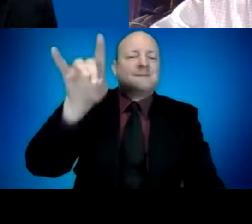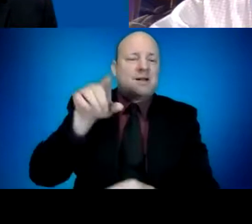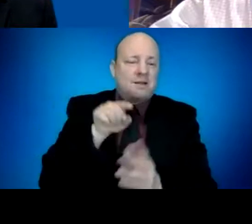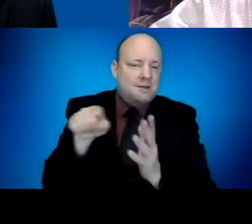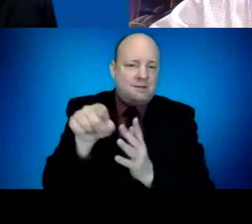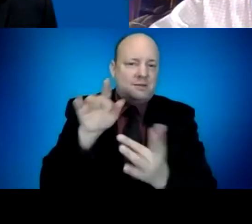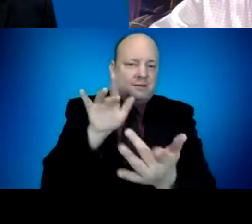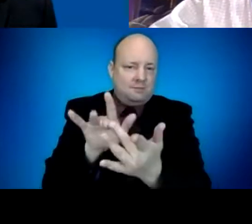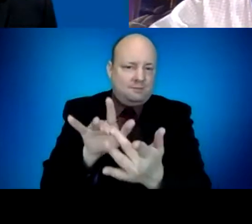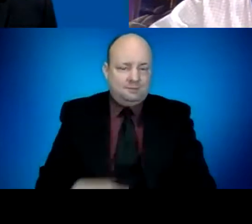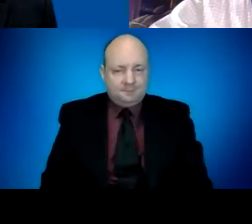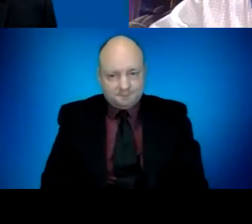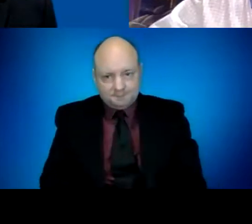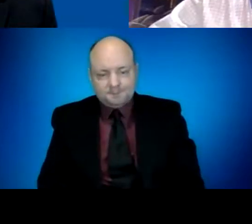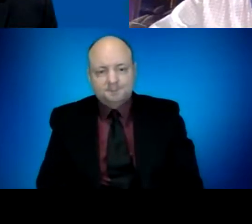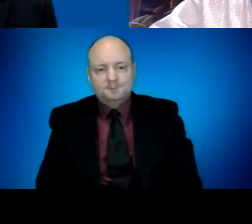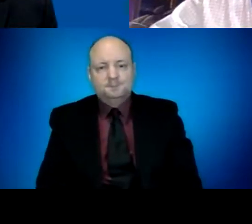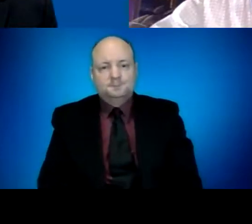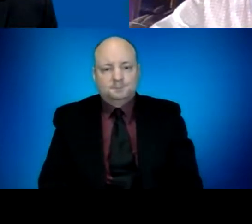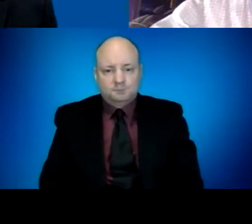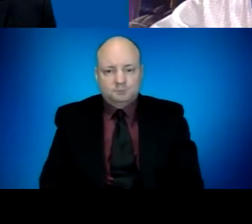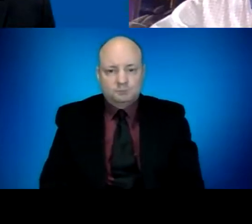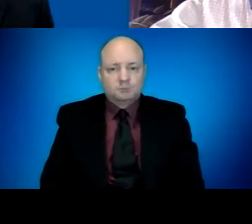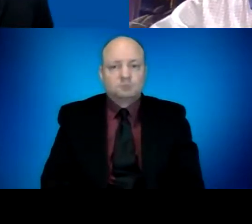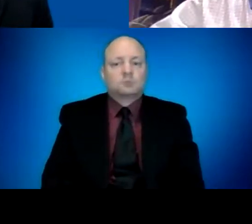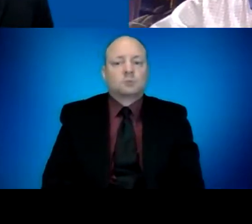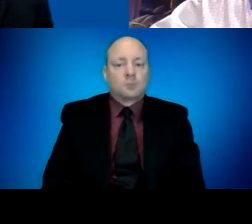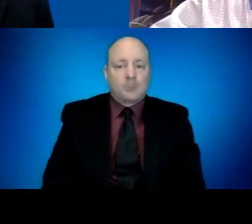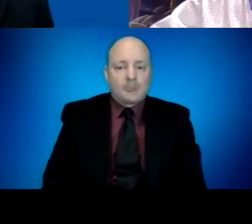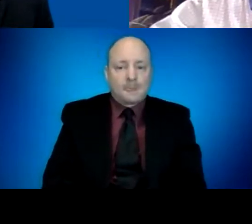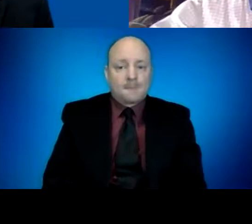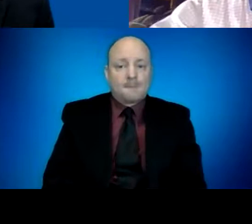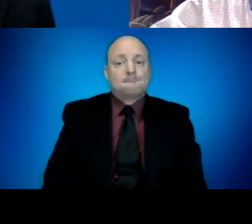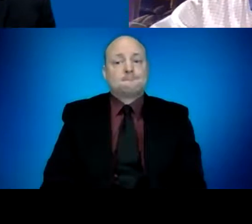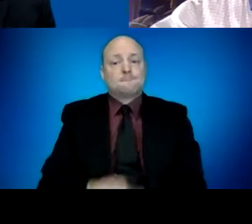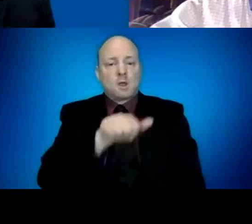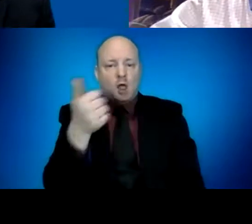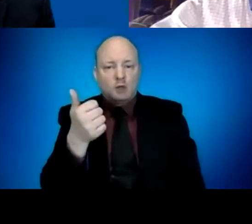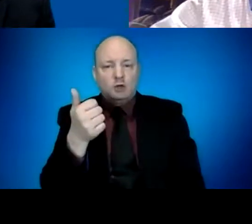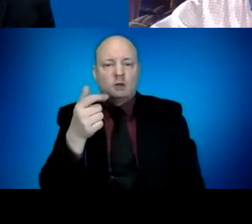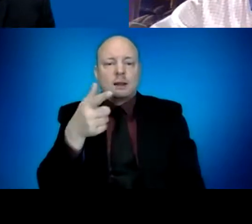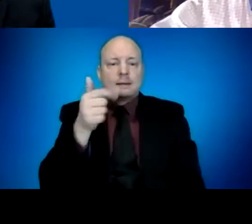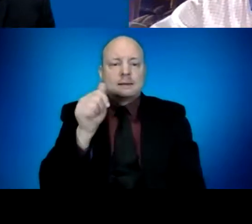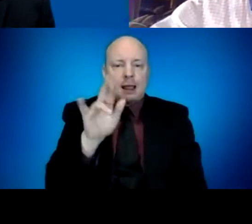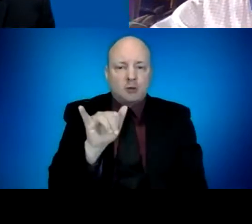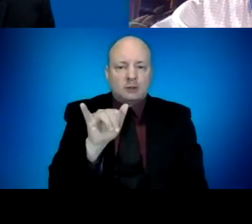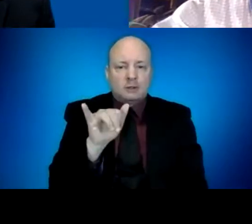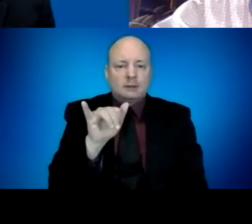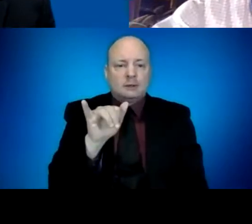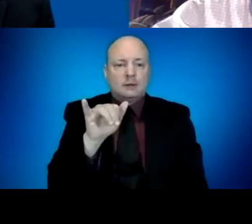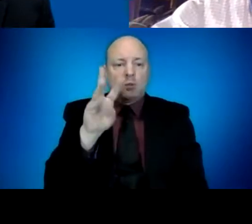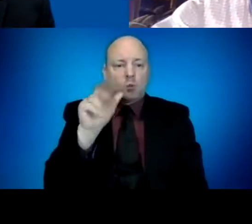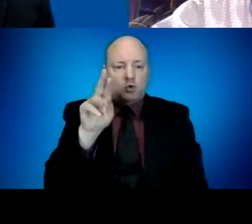Thank you. Lisa. And next is Gary Warner from EO Media. Yeah, hi.